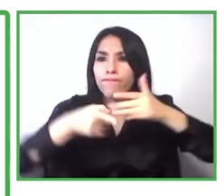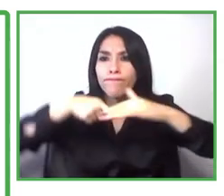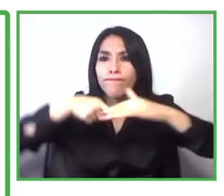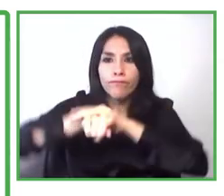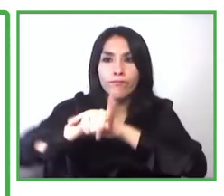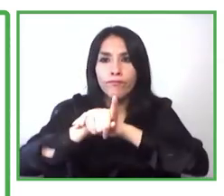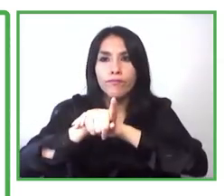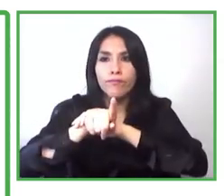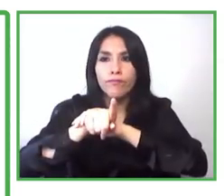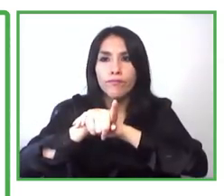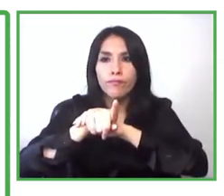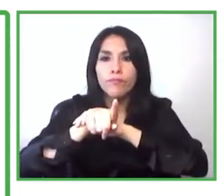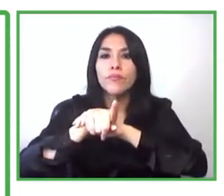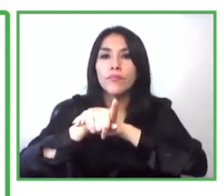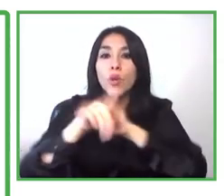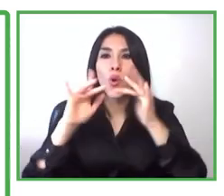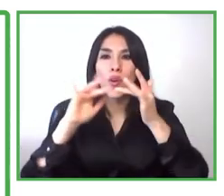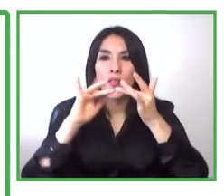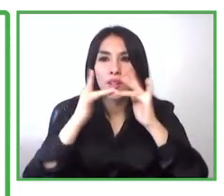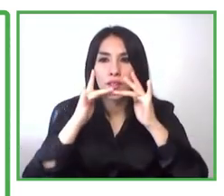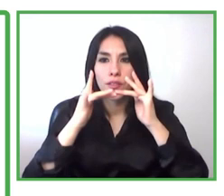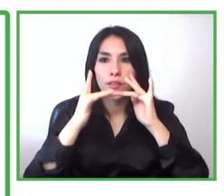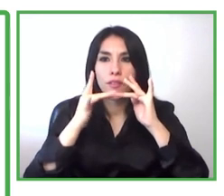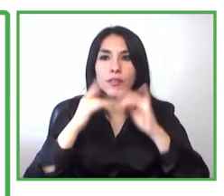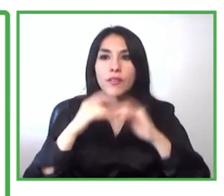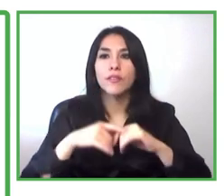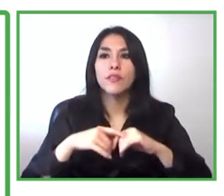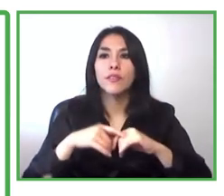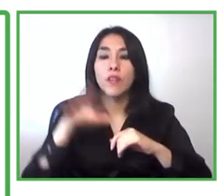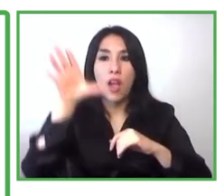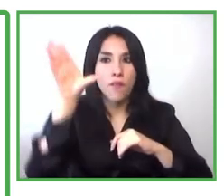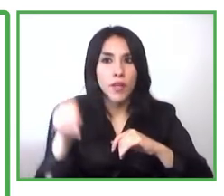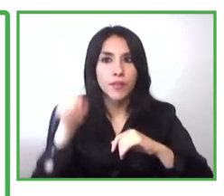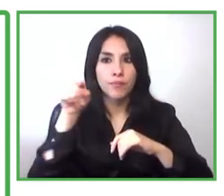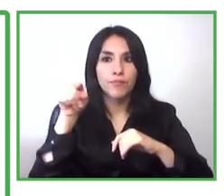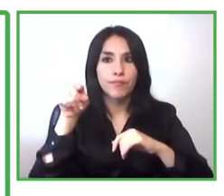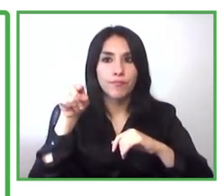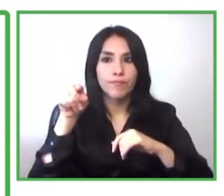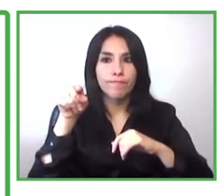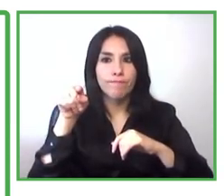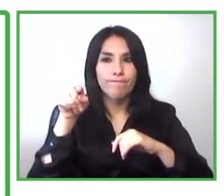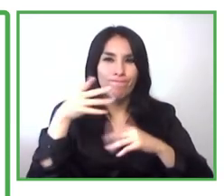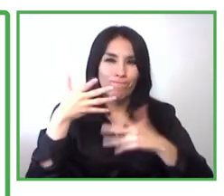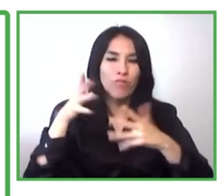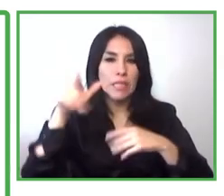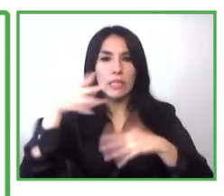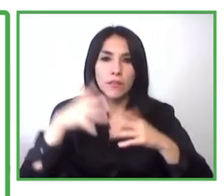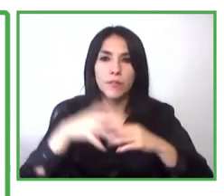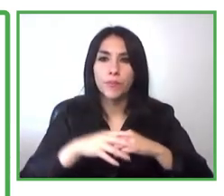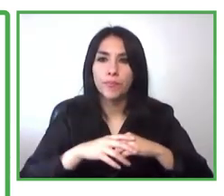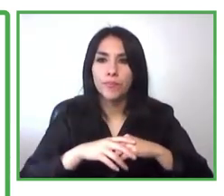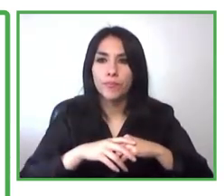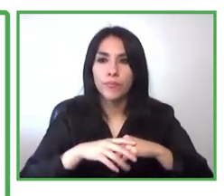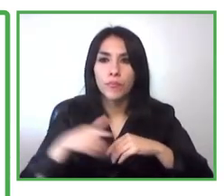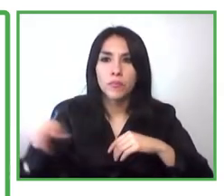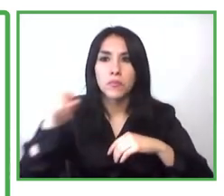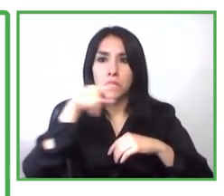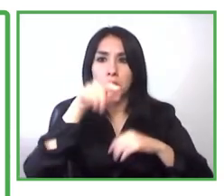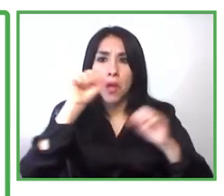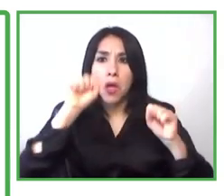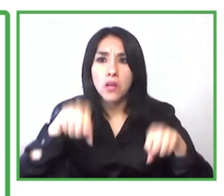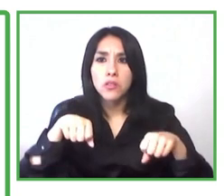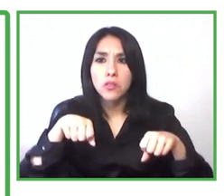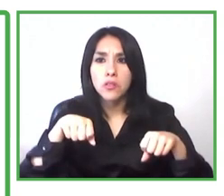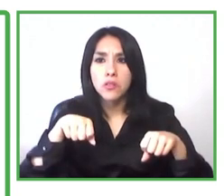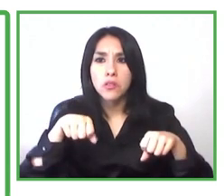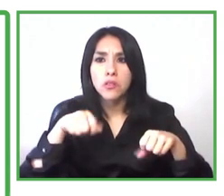if you have a business idea or even if you can run some something online or or access online training it's still a